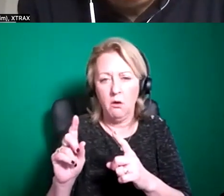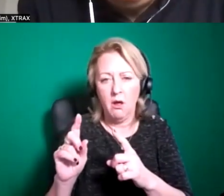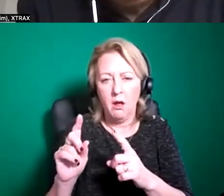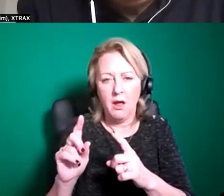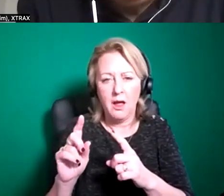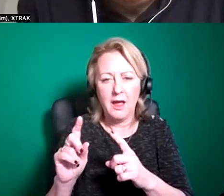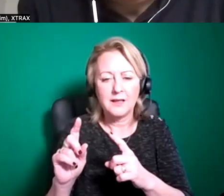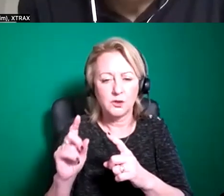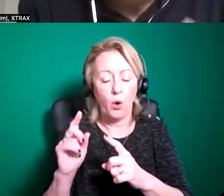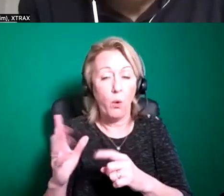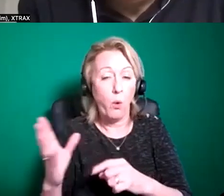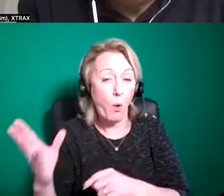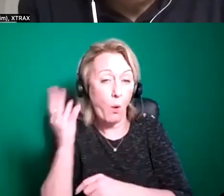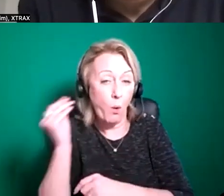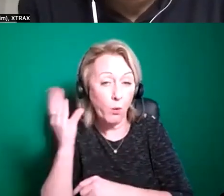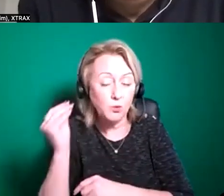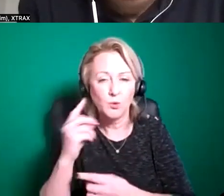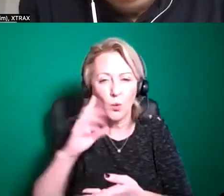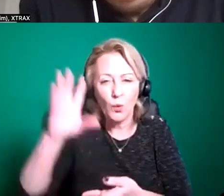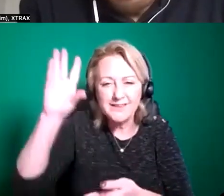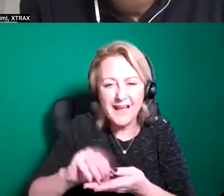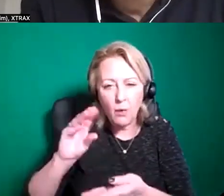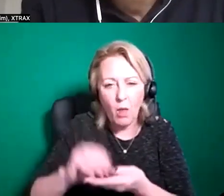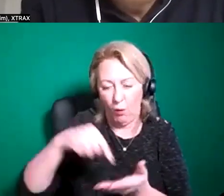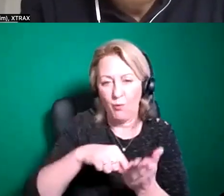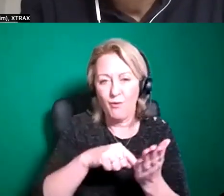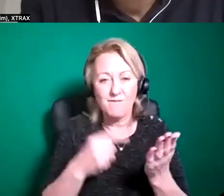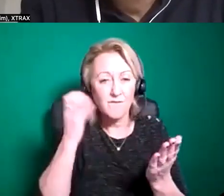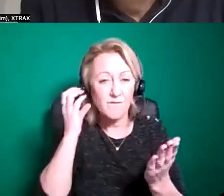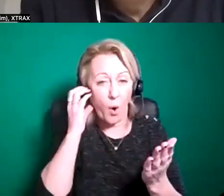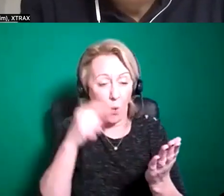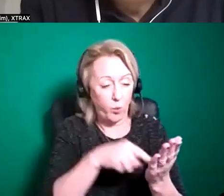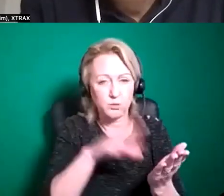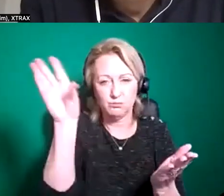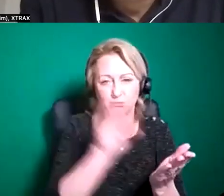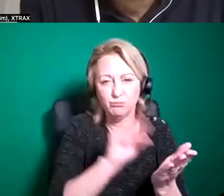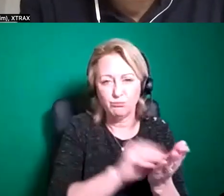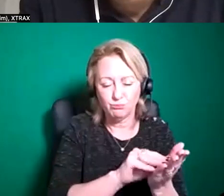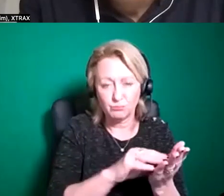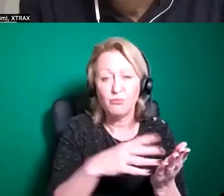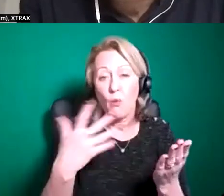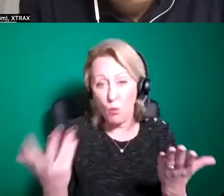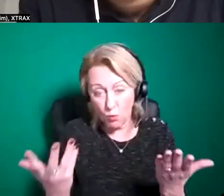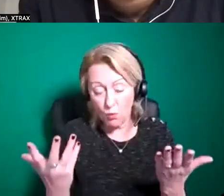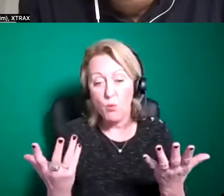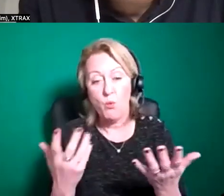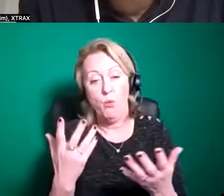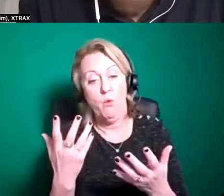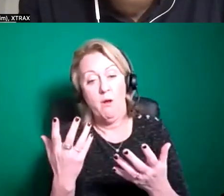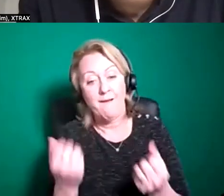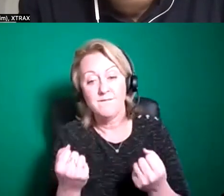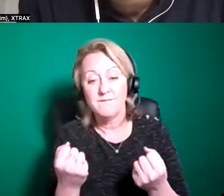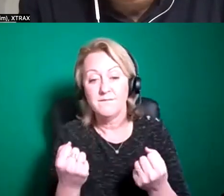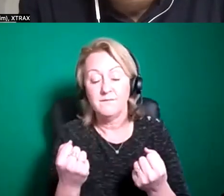tour experiences which you can download to your phone and we've also presented work which um